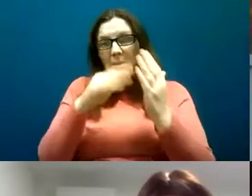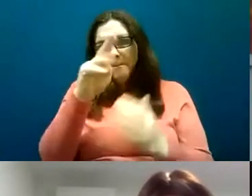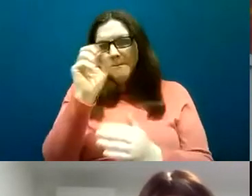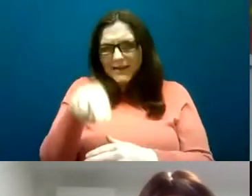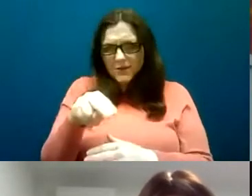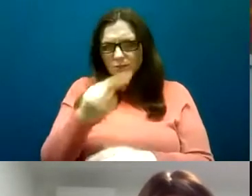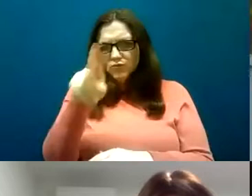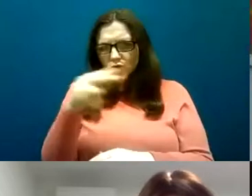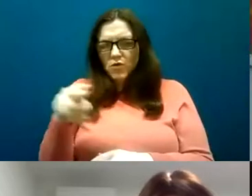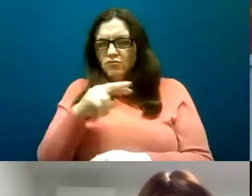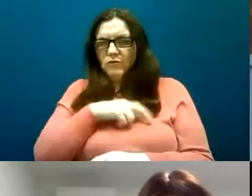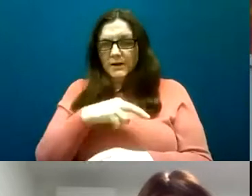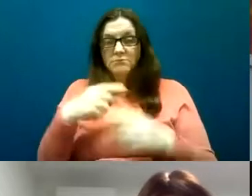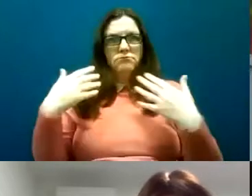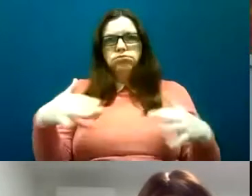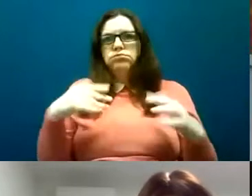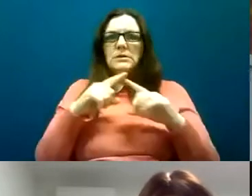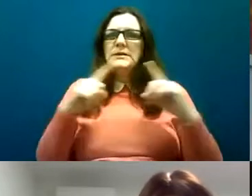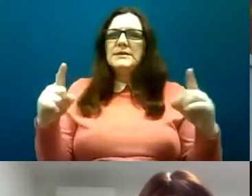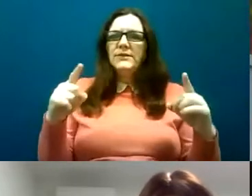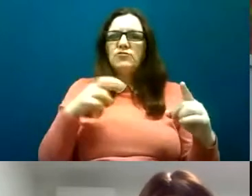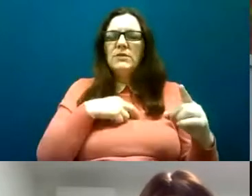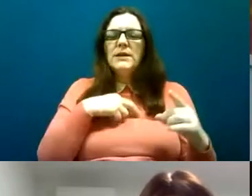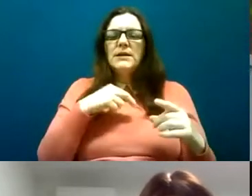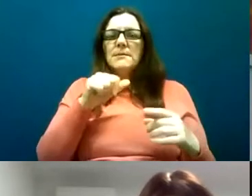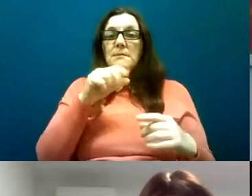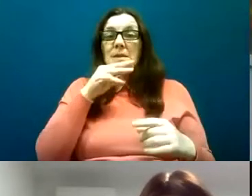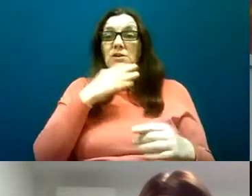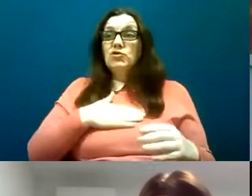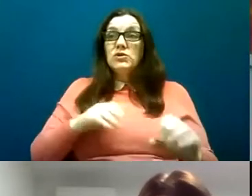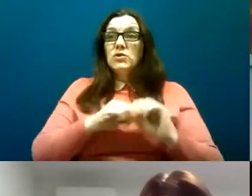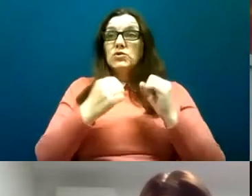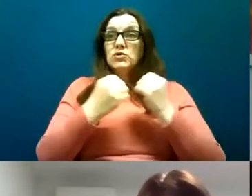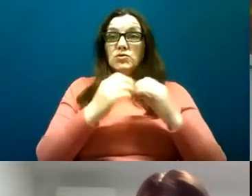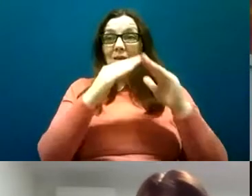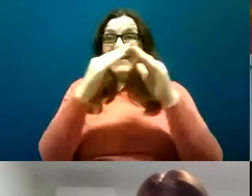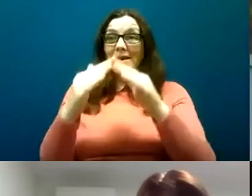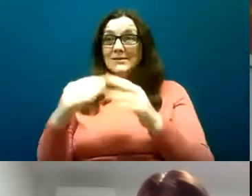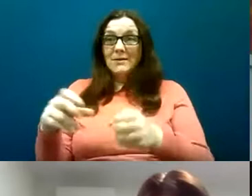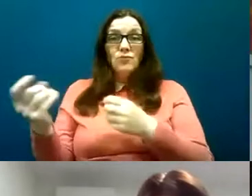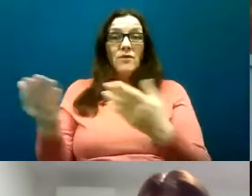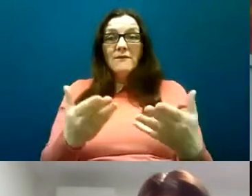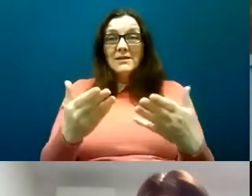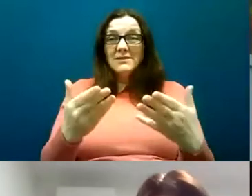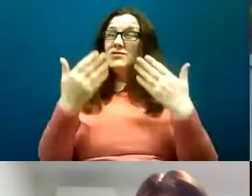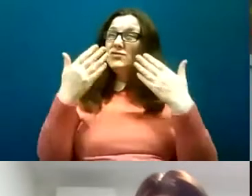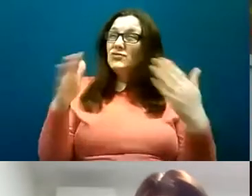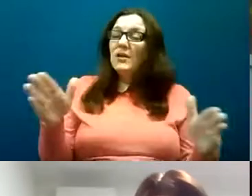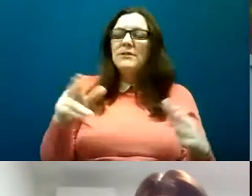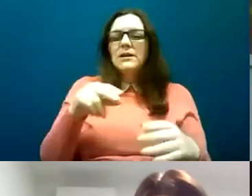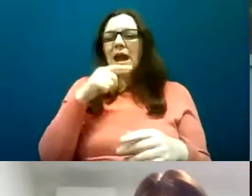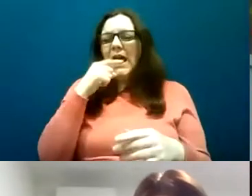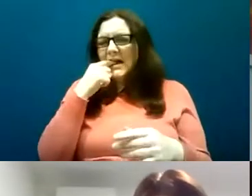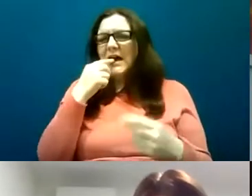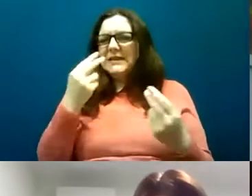but it's not just about delivery of a generic social housing product there's a need and I think the program